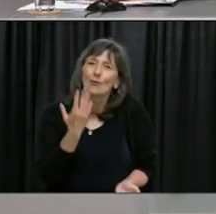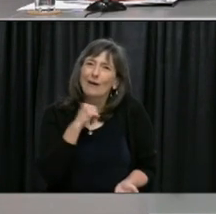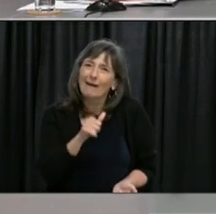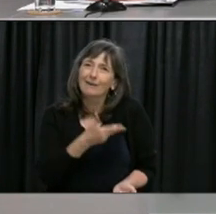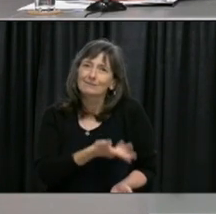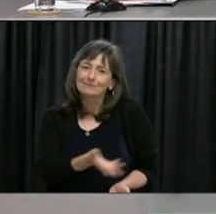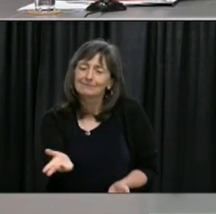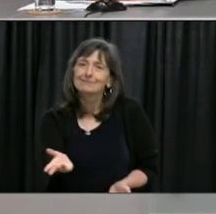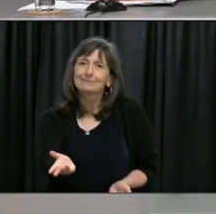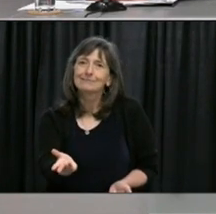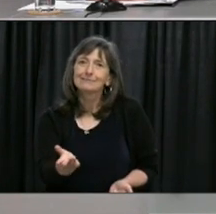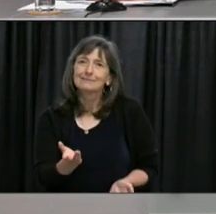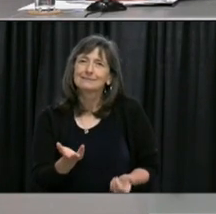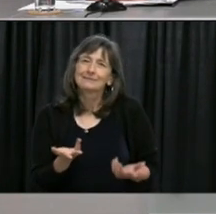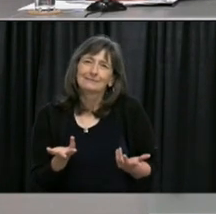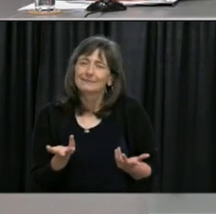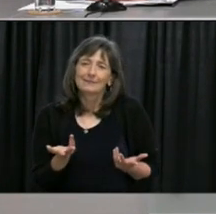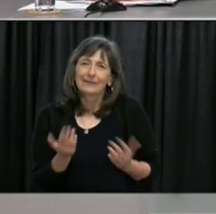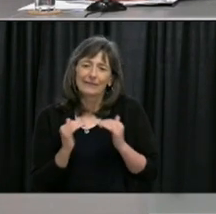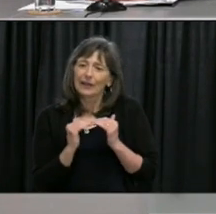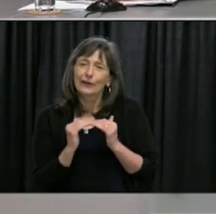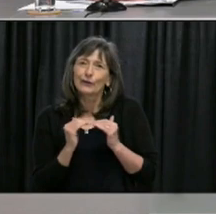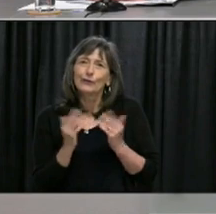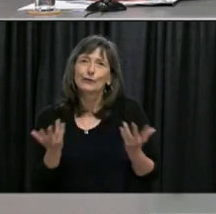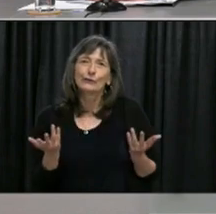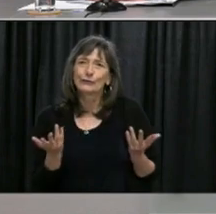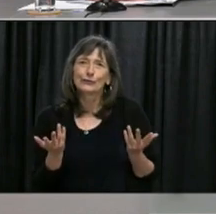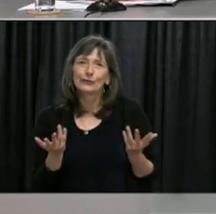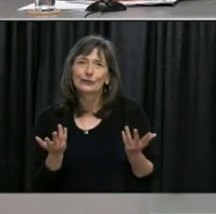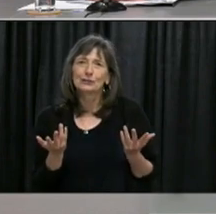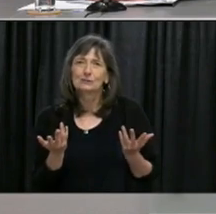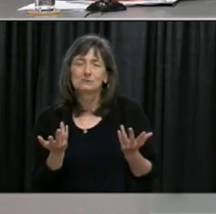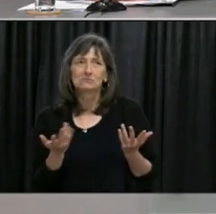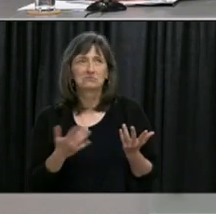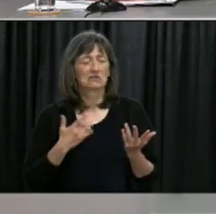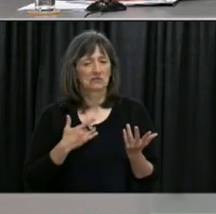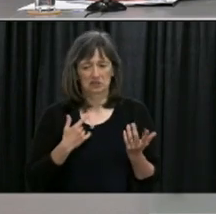and create an environment where they're not to the best of their ability